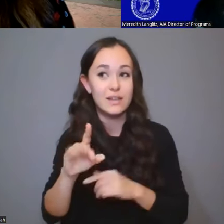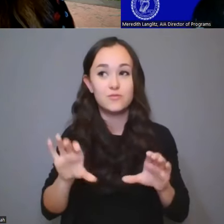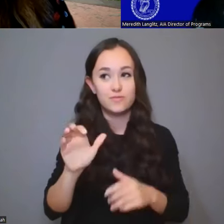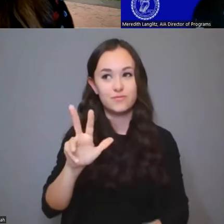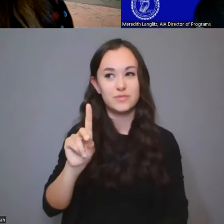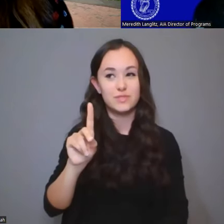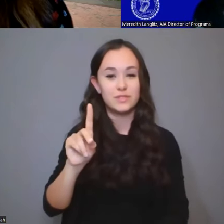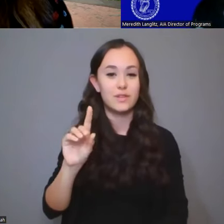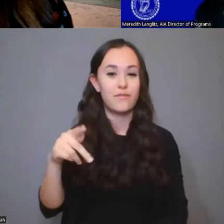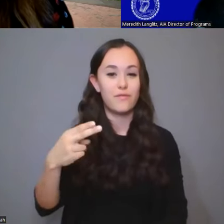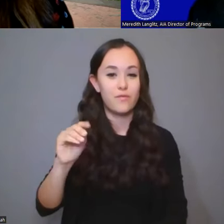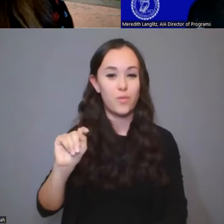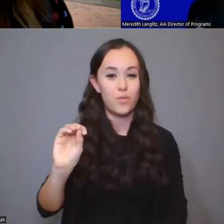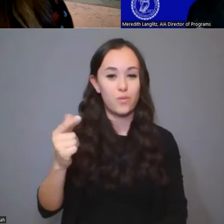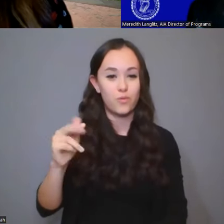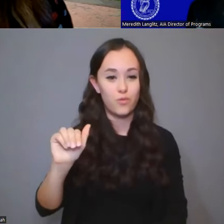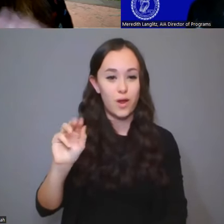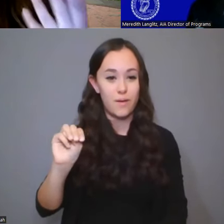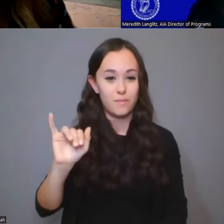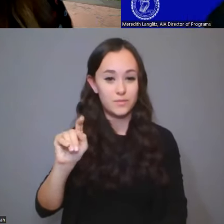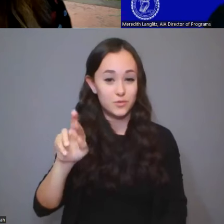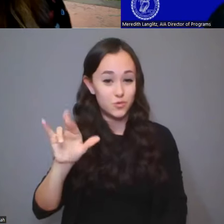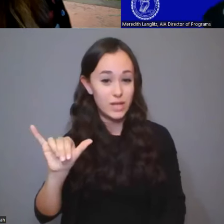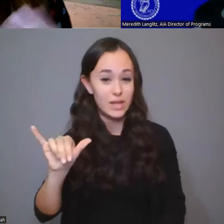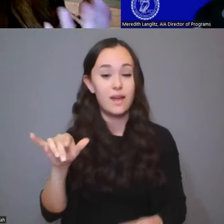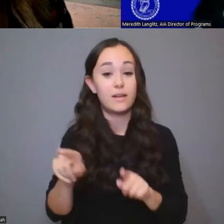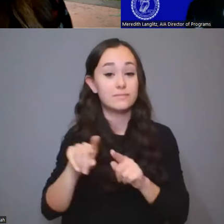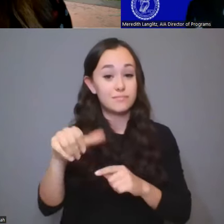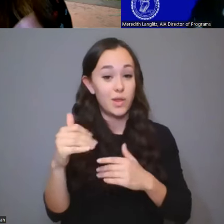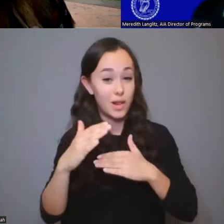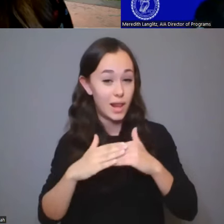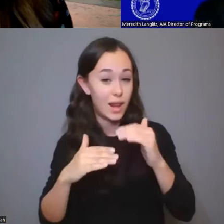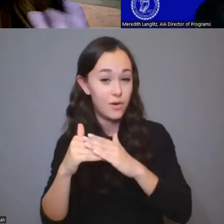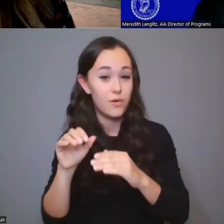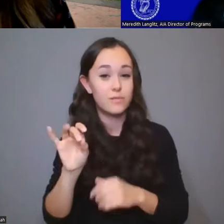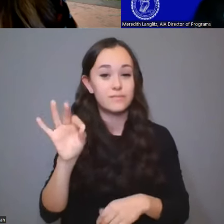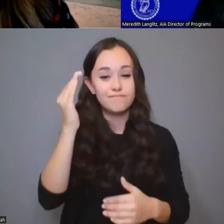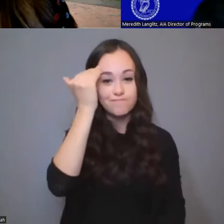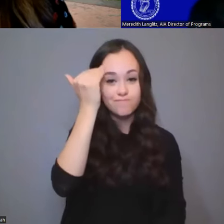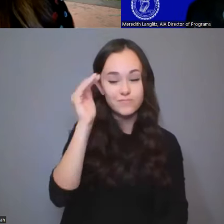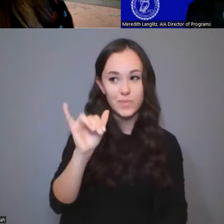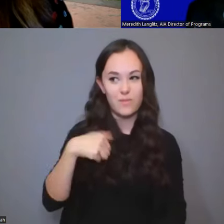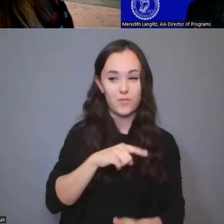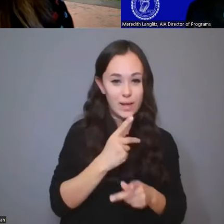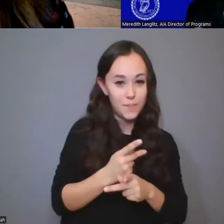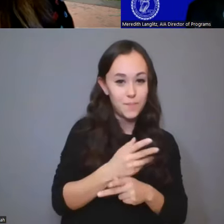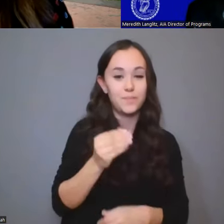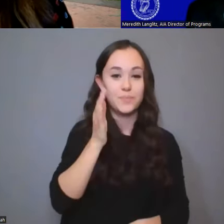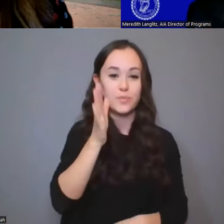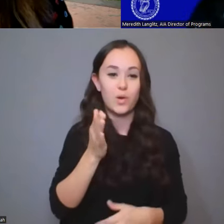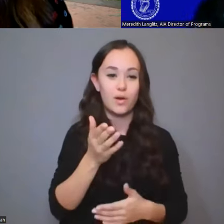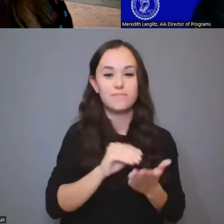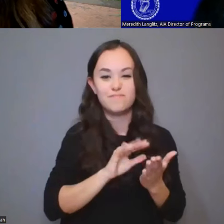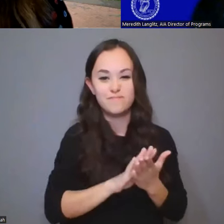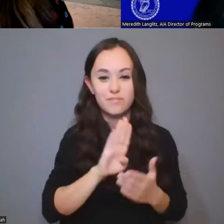photogrammetry on these belongings as a way, as another layer of, you know, knowledge that's kept and that will be curated by the tribal community. In that